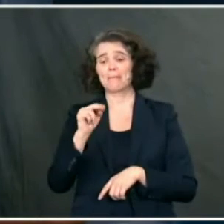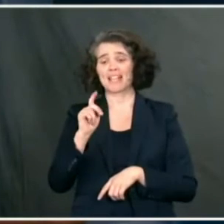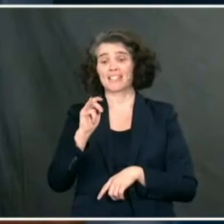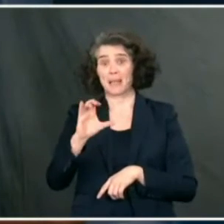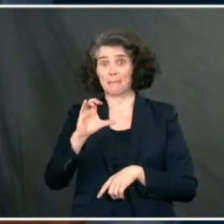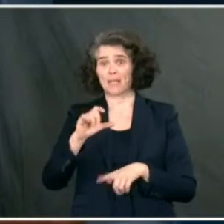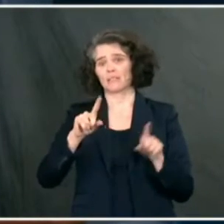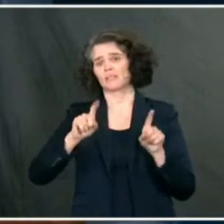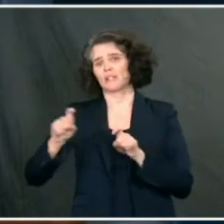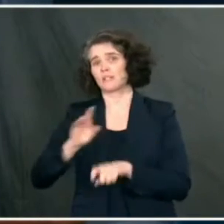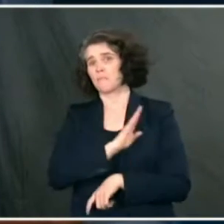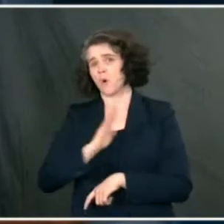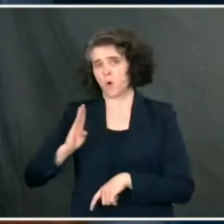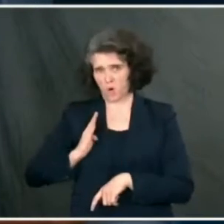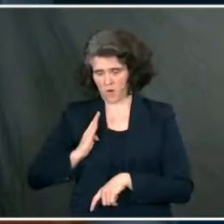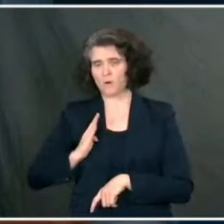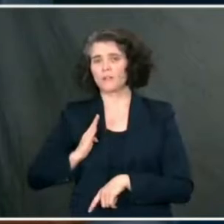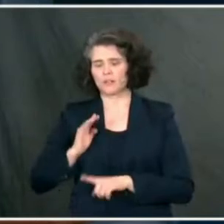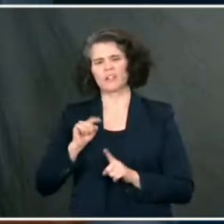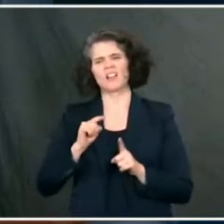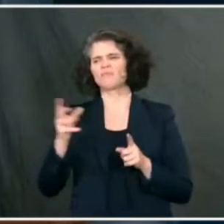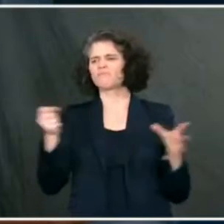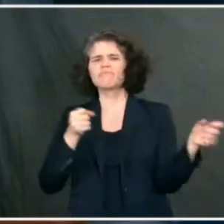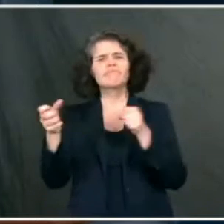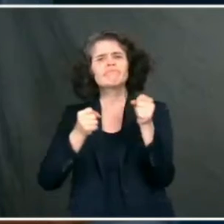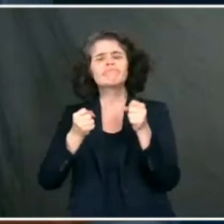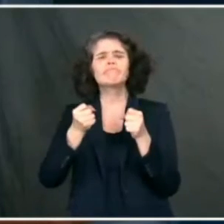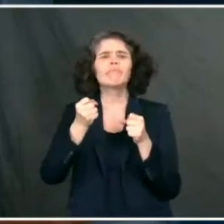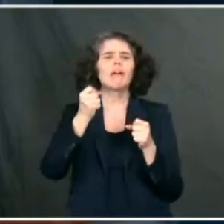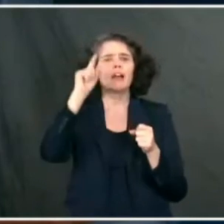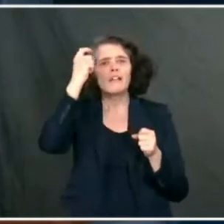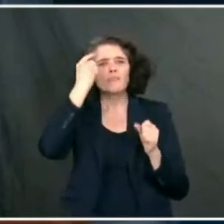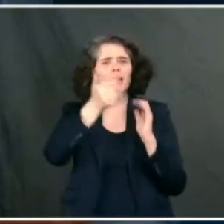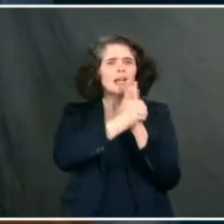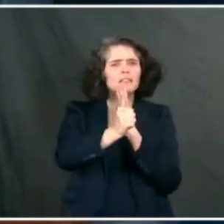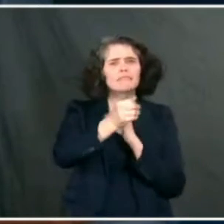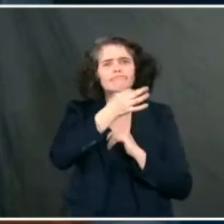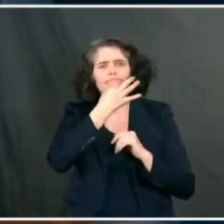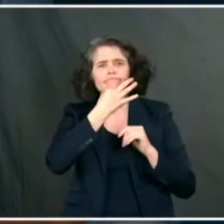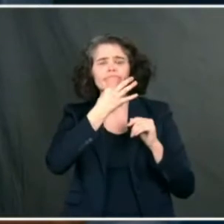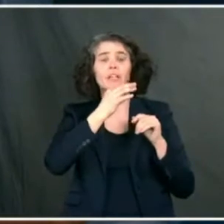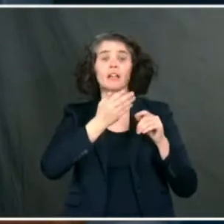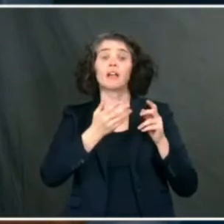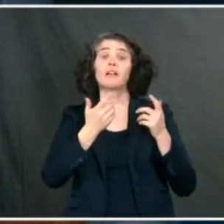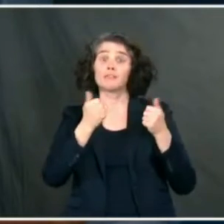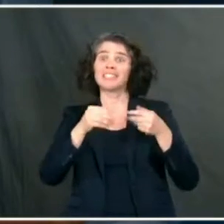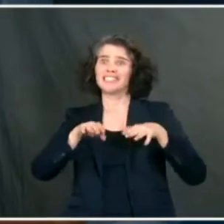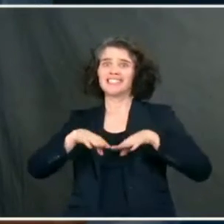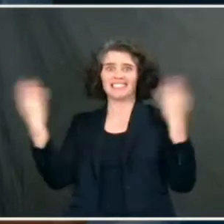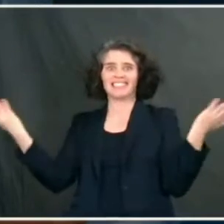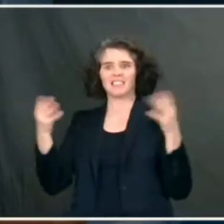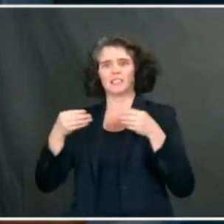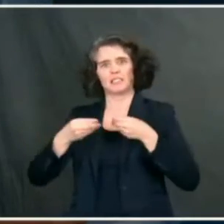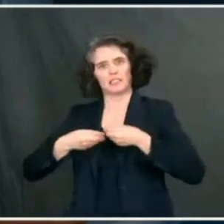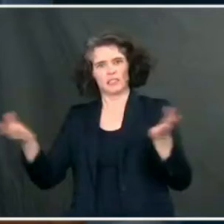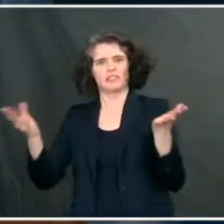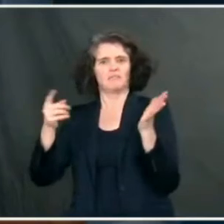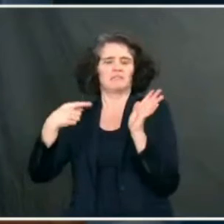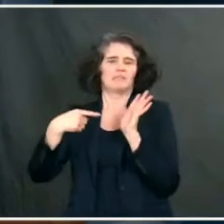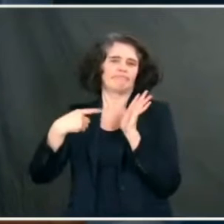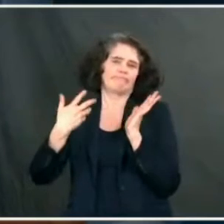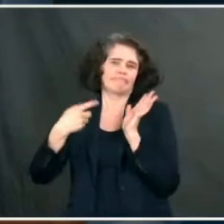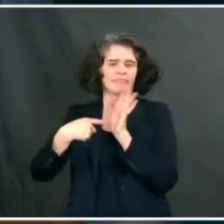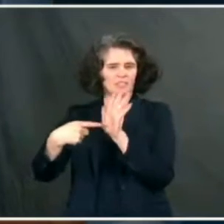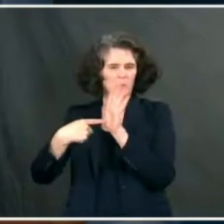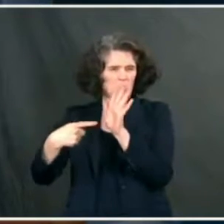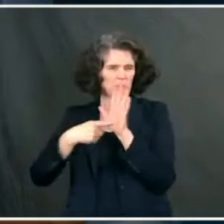the full force of the federal government's expertise to expanding testing supply and increasing access to testing. An executive order